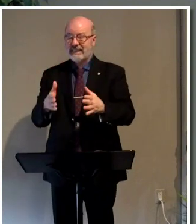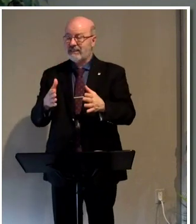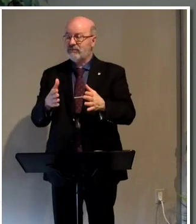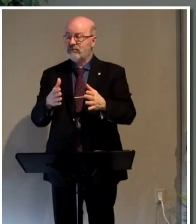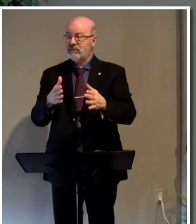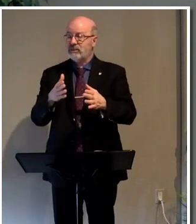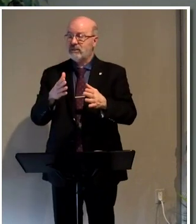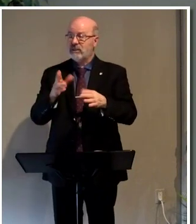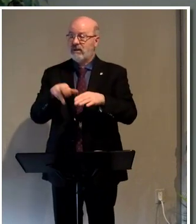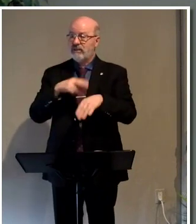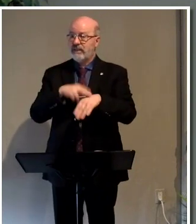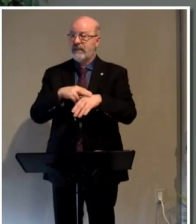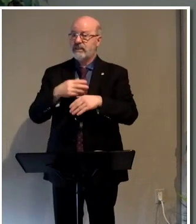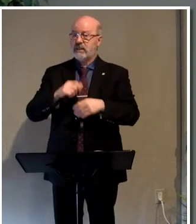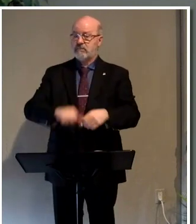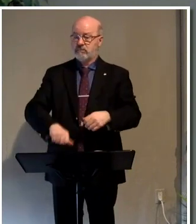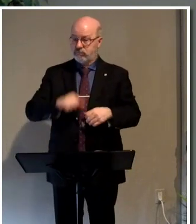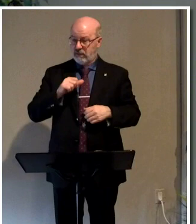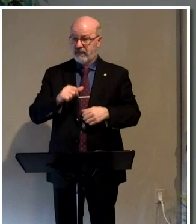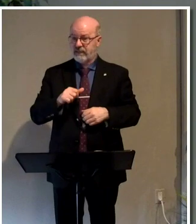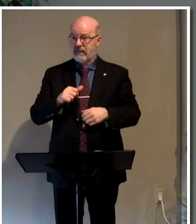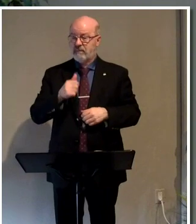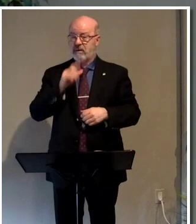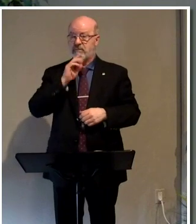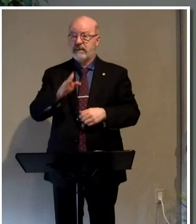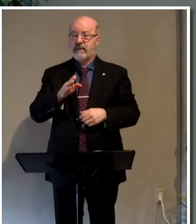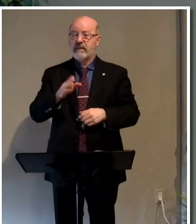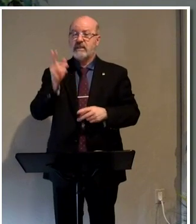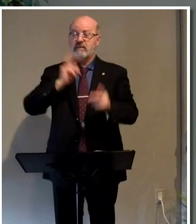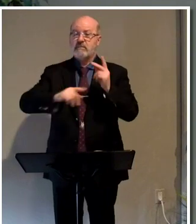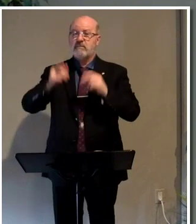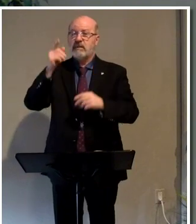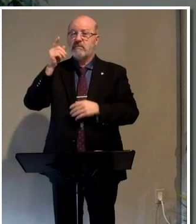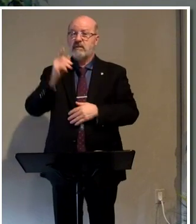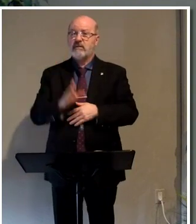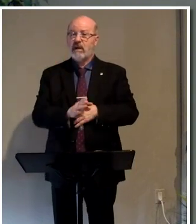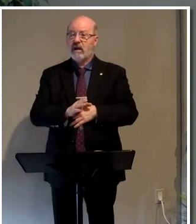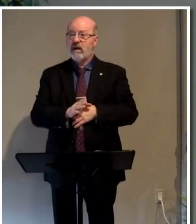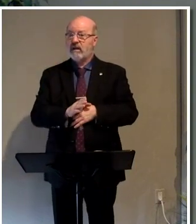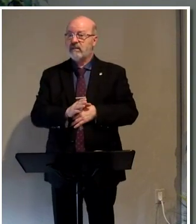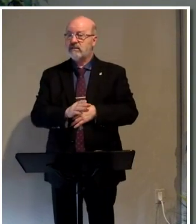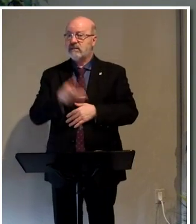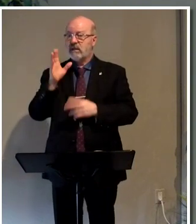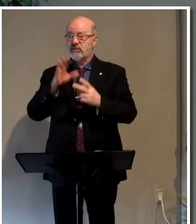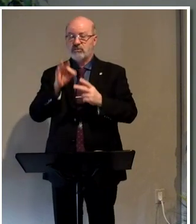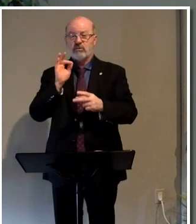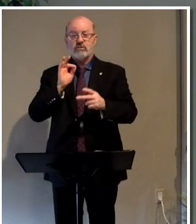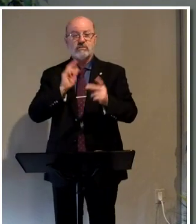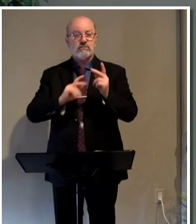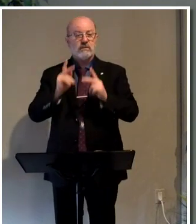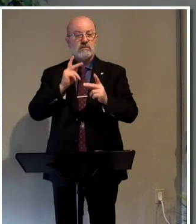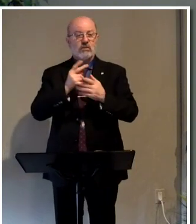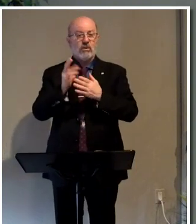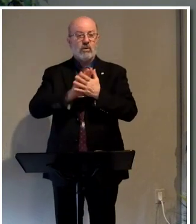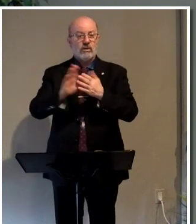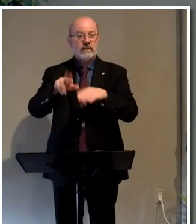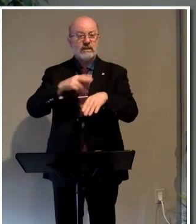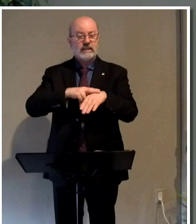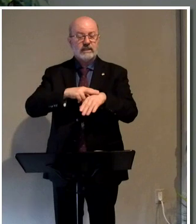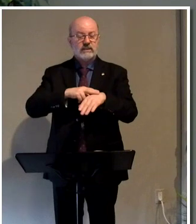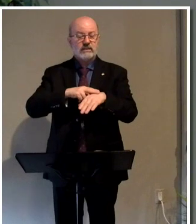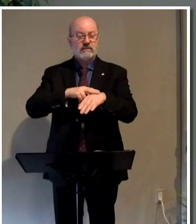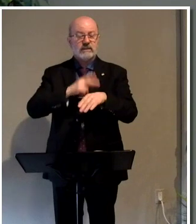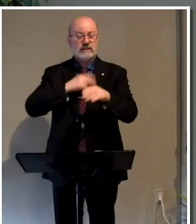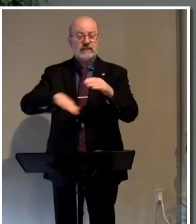very nation that prided themselves on being the people of God. Of being God's chosen nation, the holy nation, a kingdom of